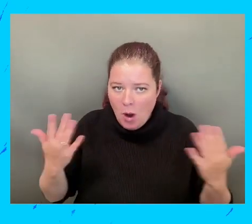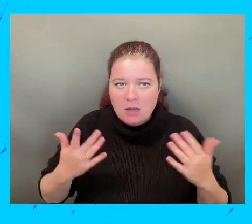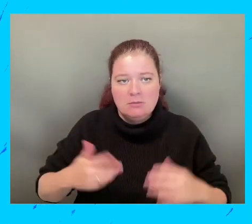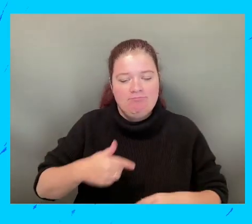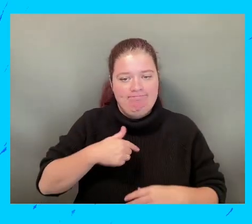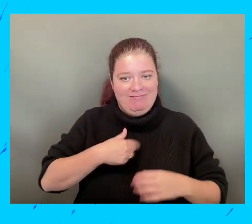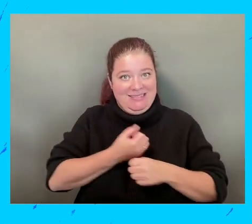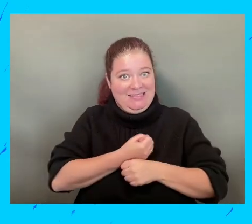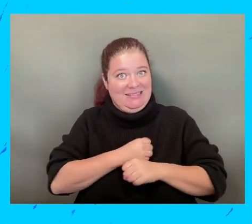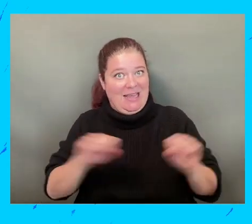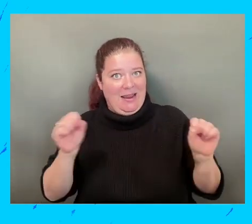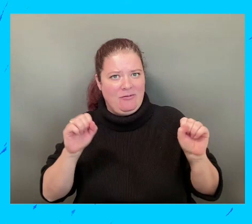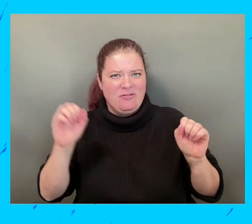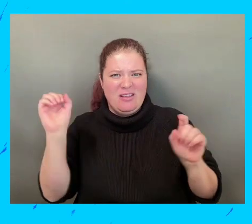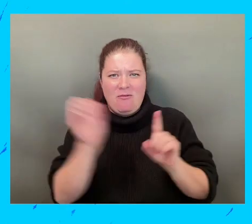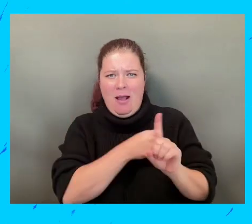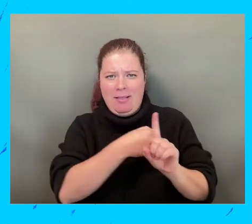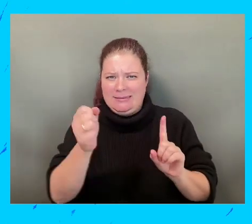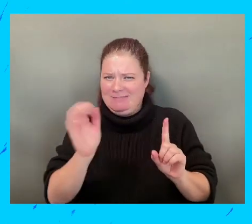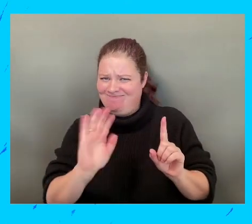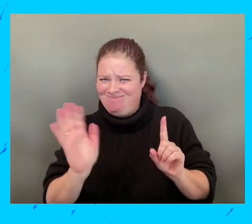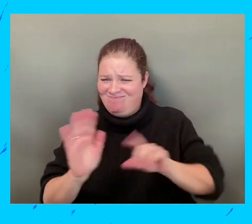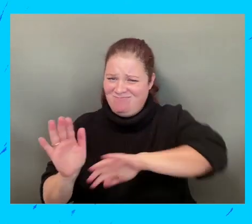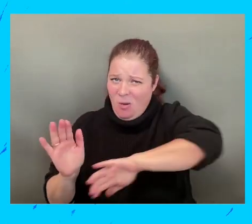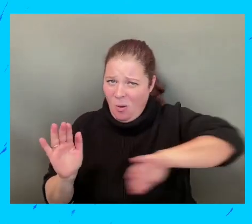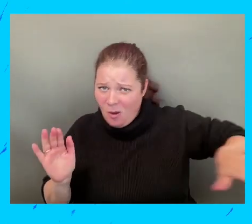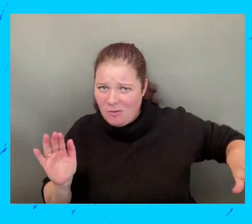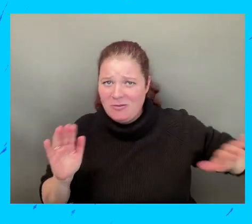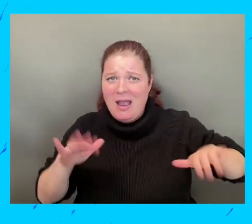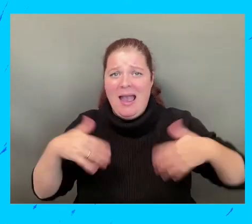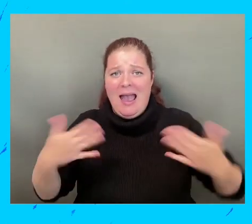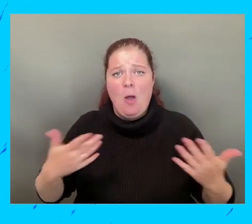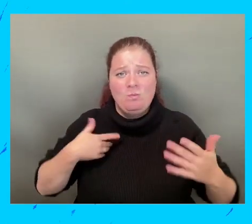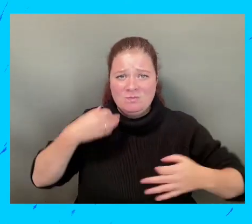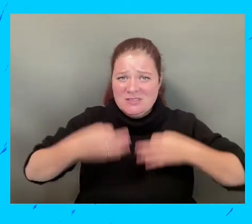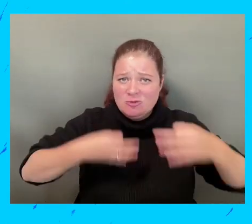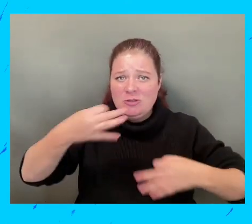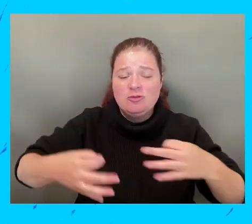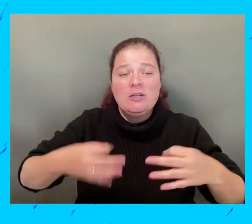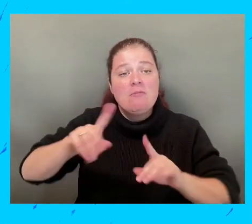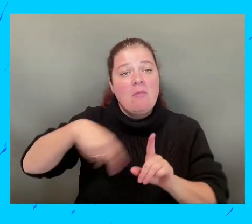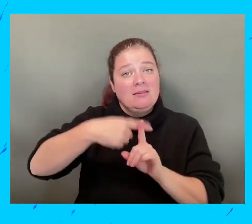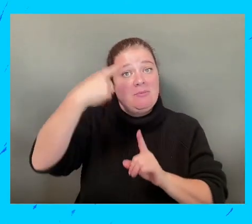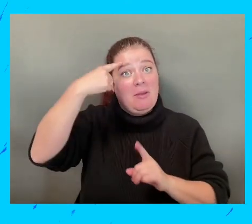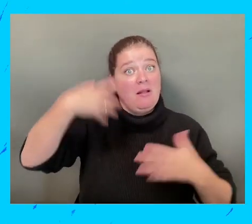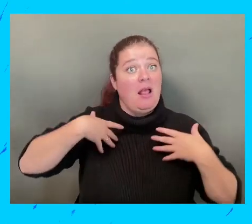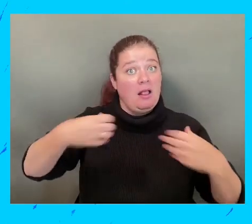enfermedades no comportamientos, etcétera, intrasmisibles.